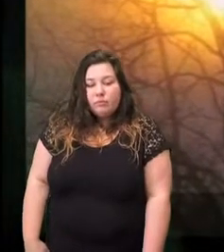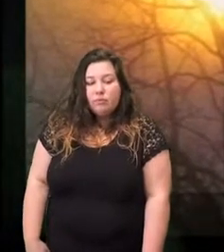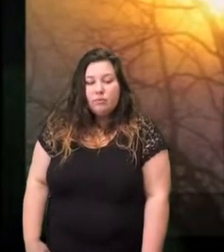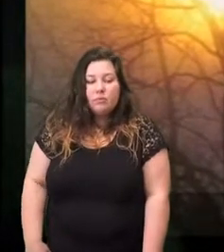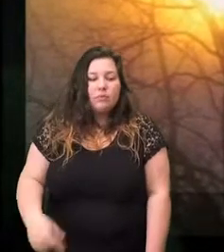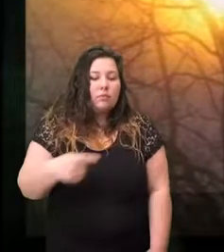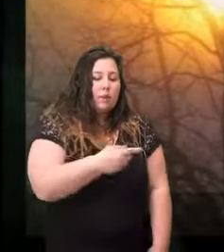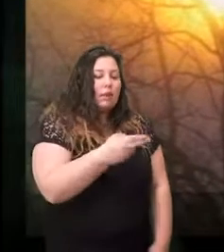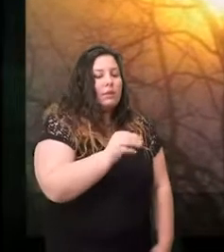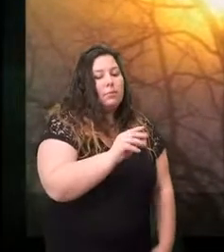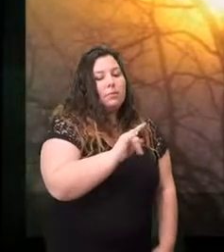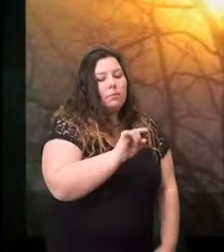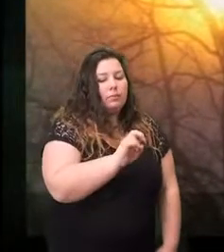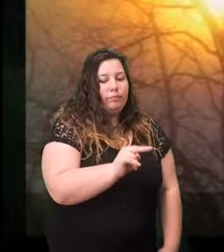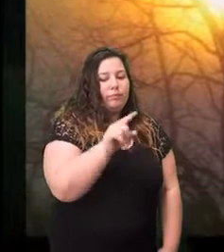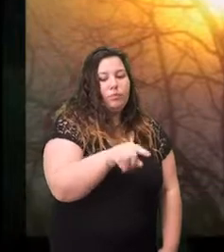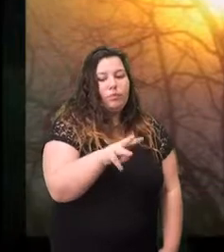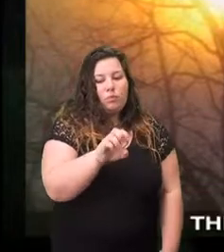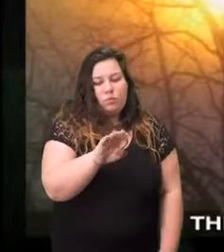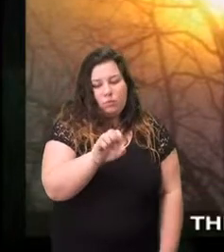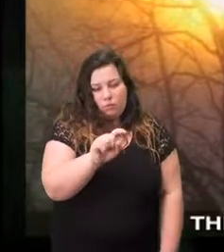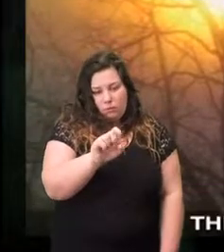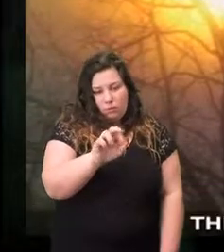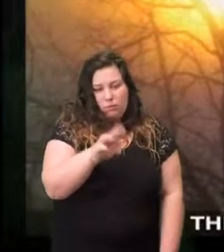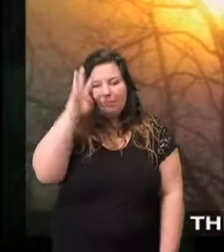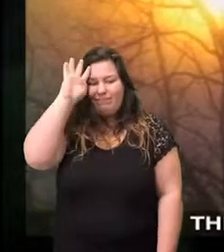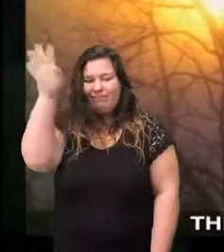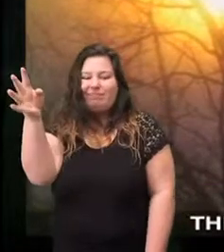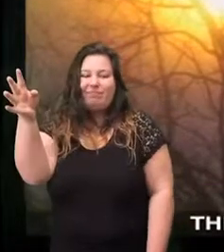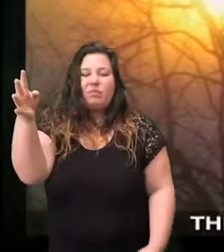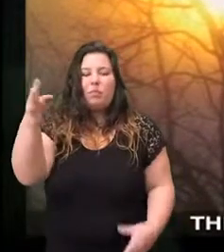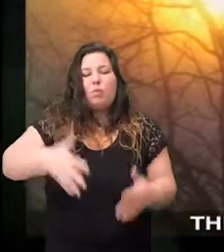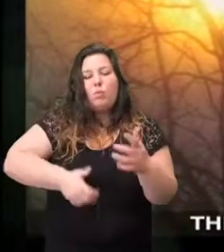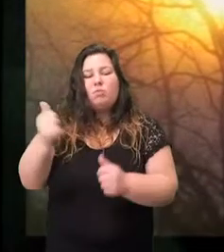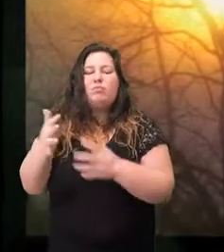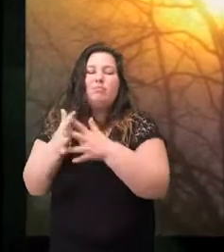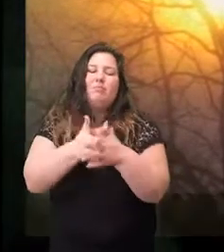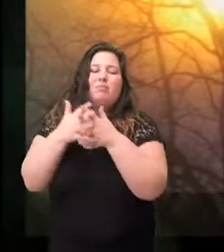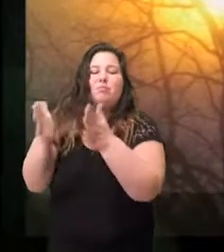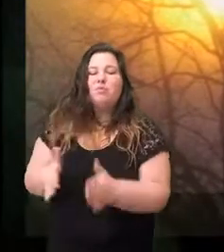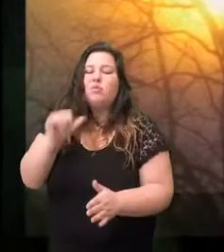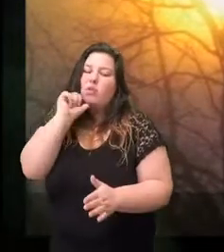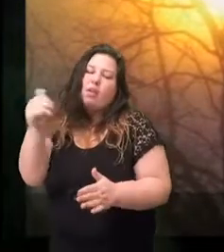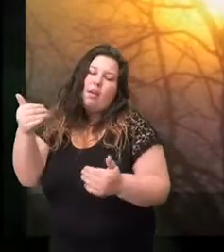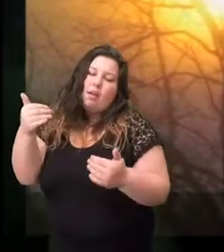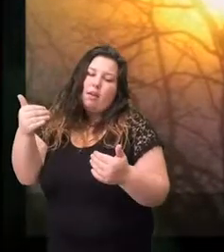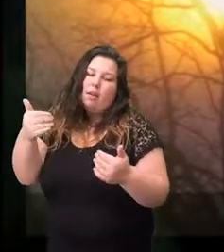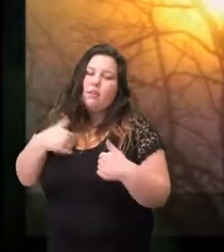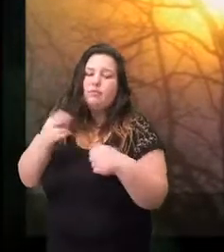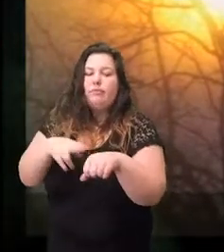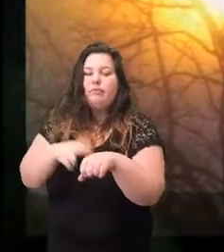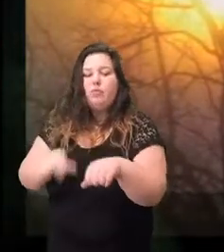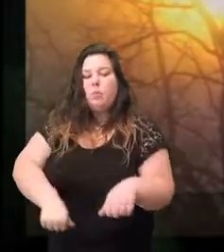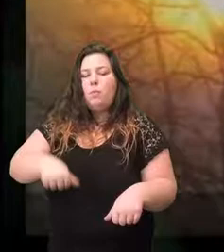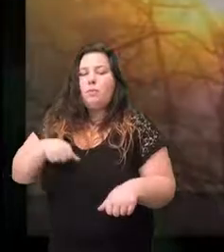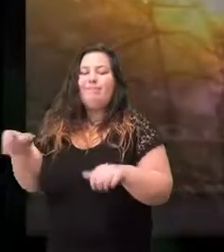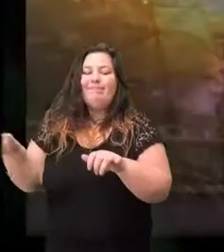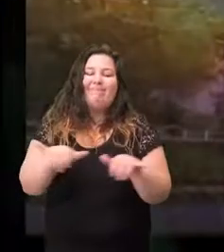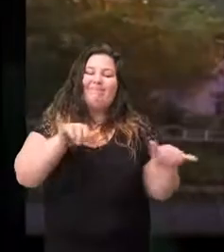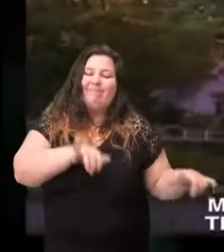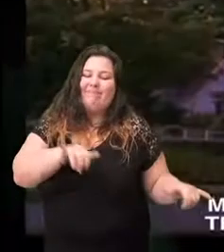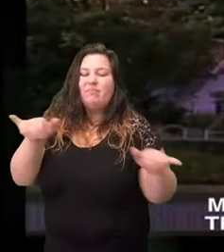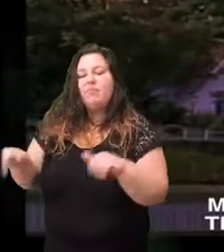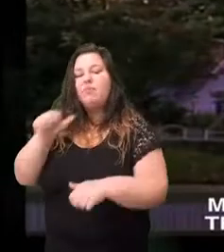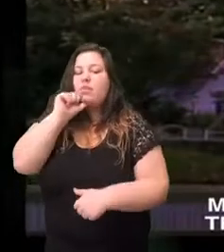Hamilton and Webster are the visionaries their nationalism is shared by only a small minority of their countrymen